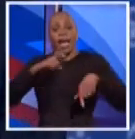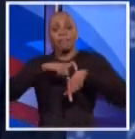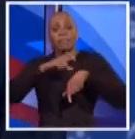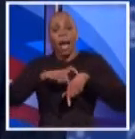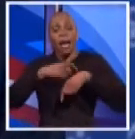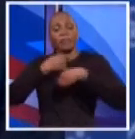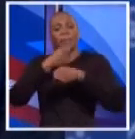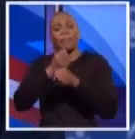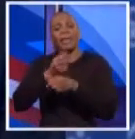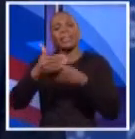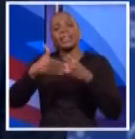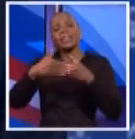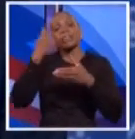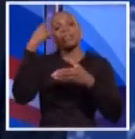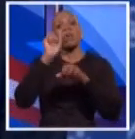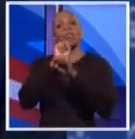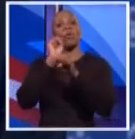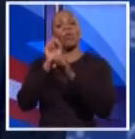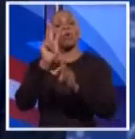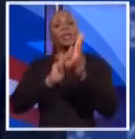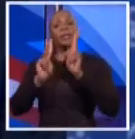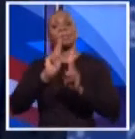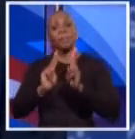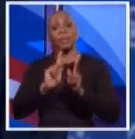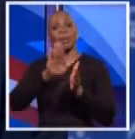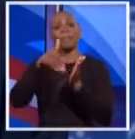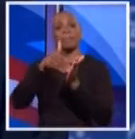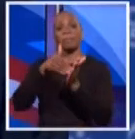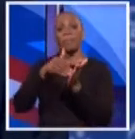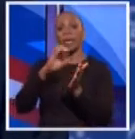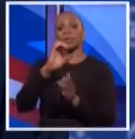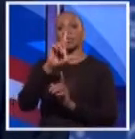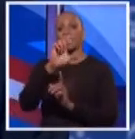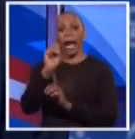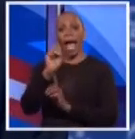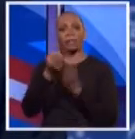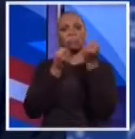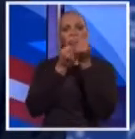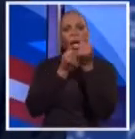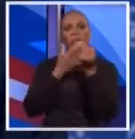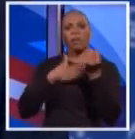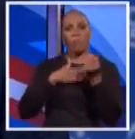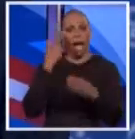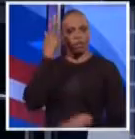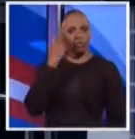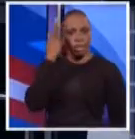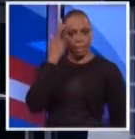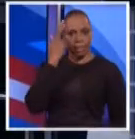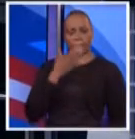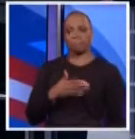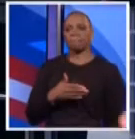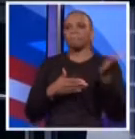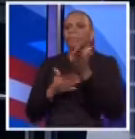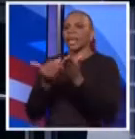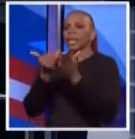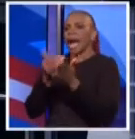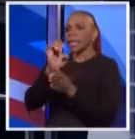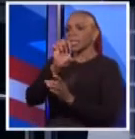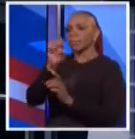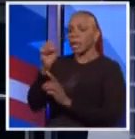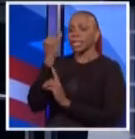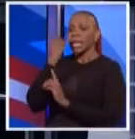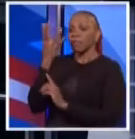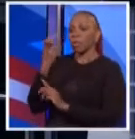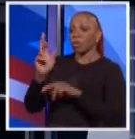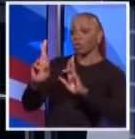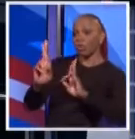easier for the working people of the city and the middle class. And I stand by my arguments and my reasoning. Time is up and it's now time to ask Mr. Spitzer if he